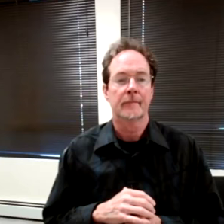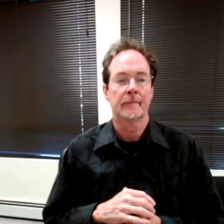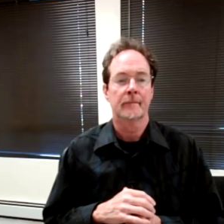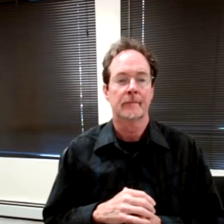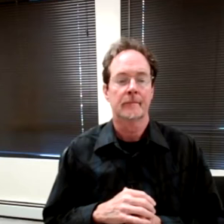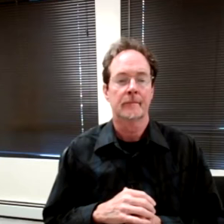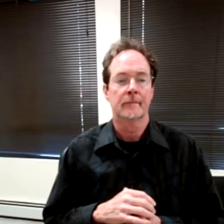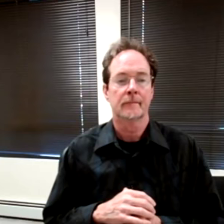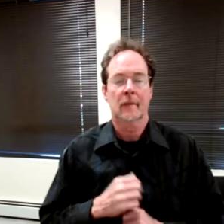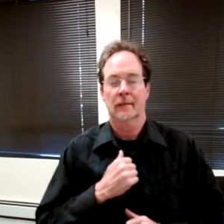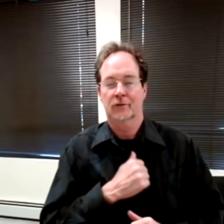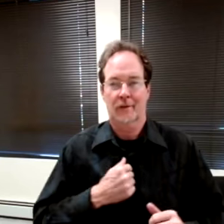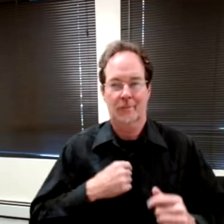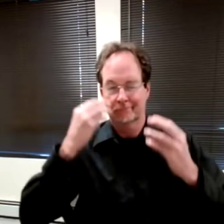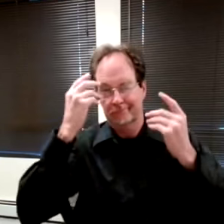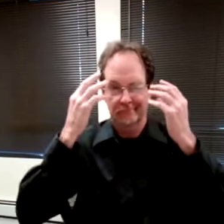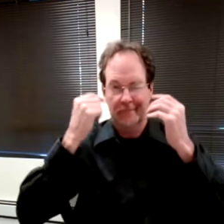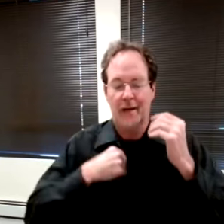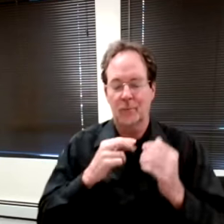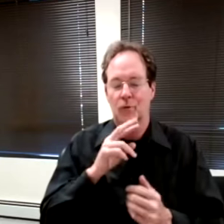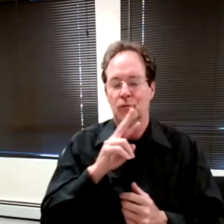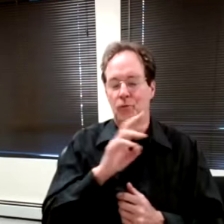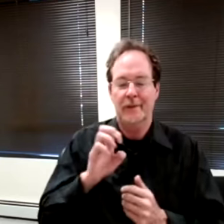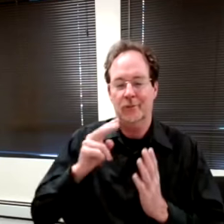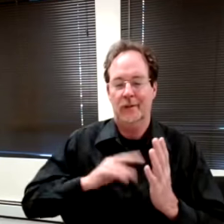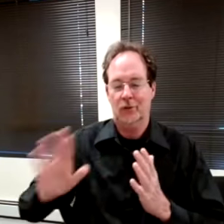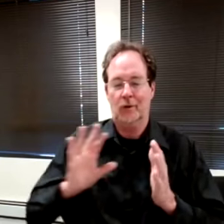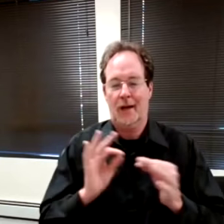Sorry, I'm just thinking and rereading your comment.